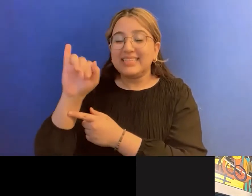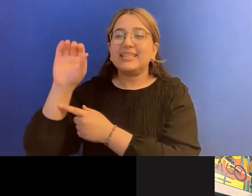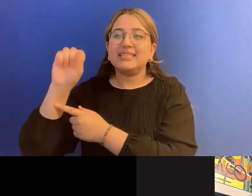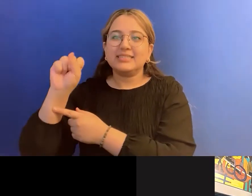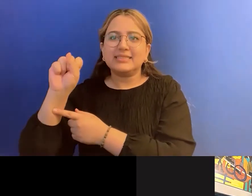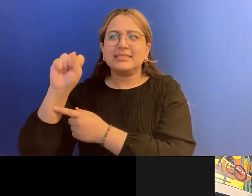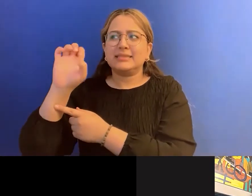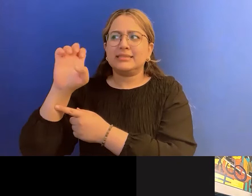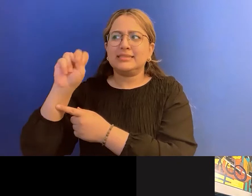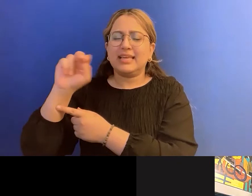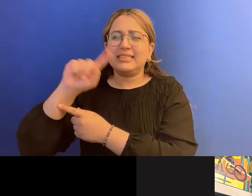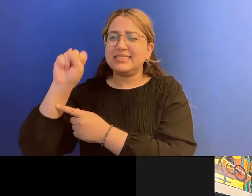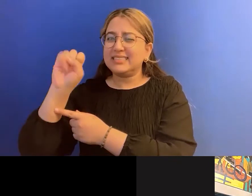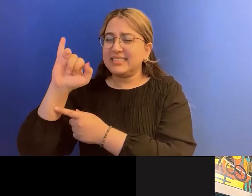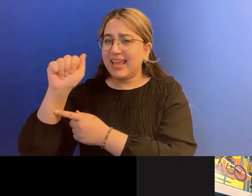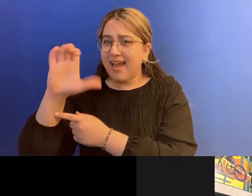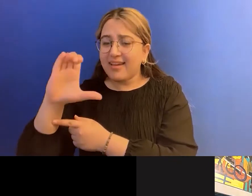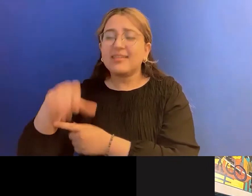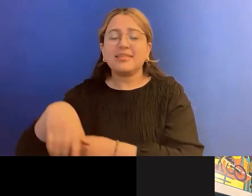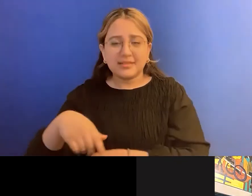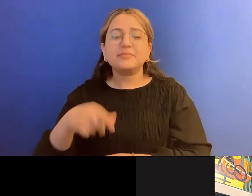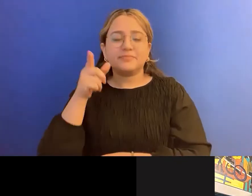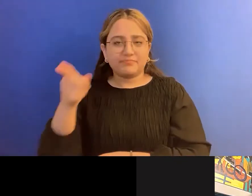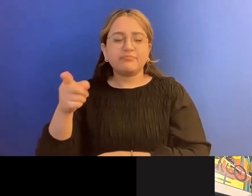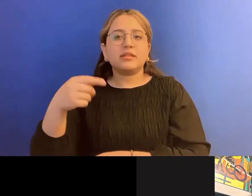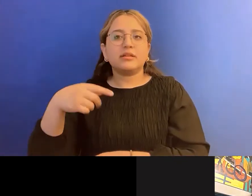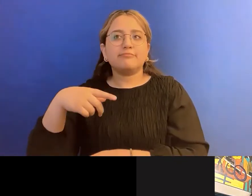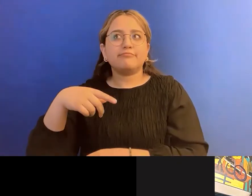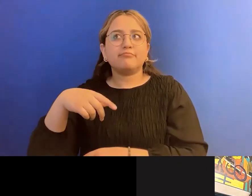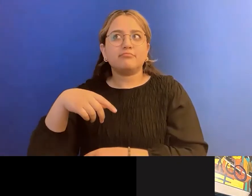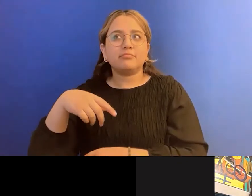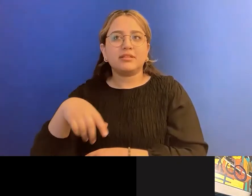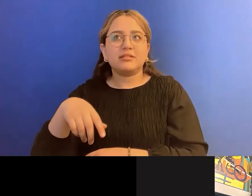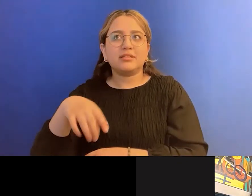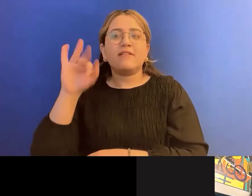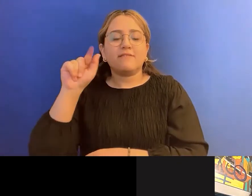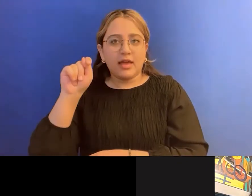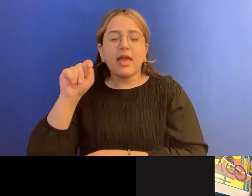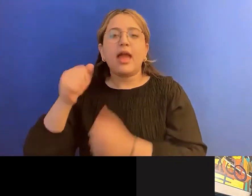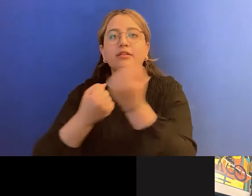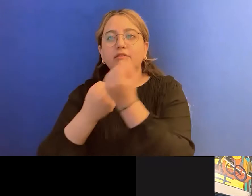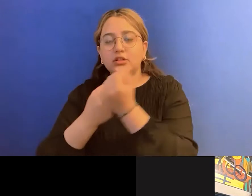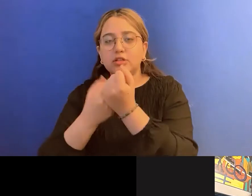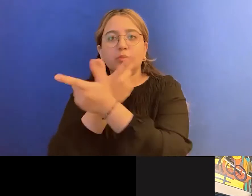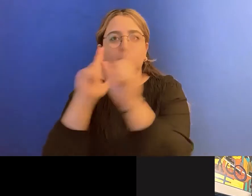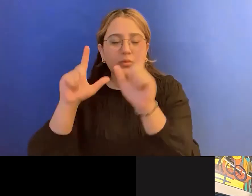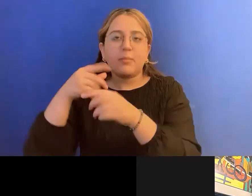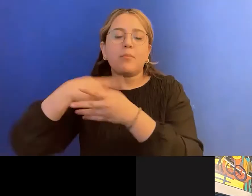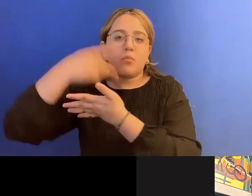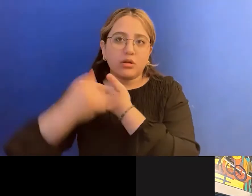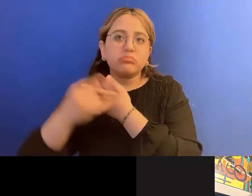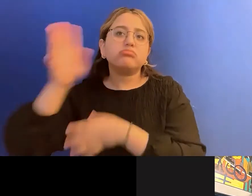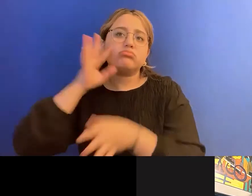Legal Advocacy Rights Education Project. And Brandy will be talking about Fat Justice.